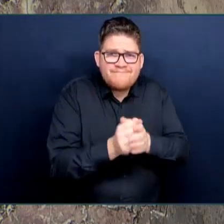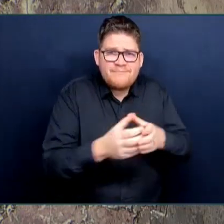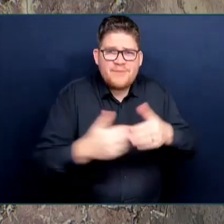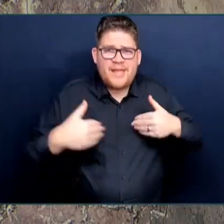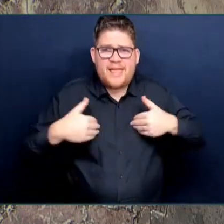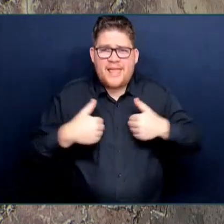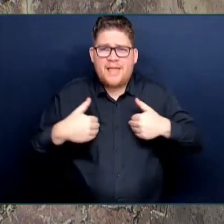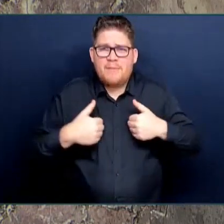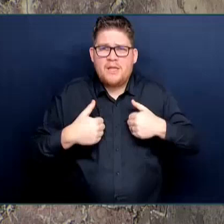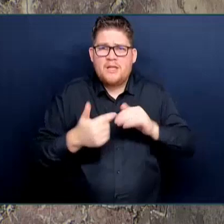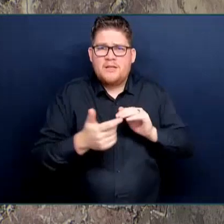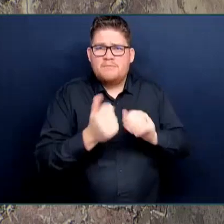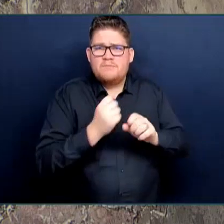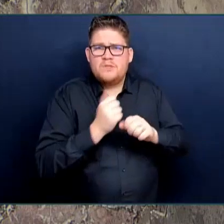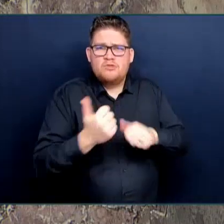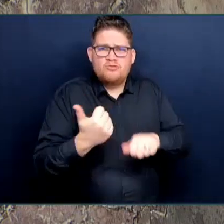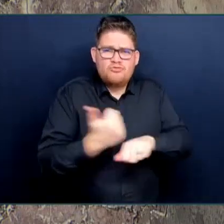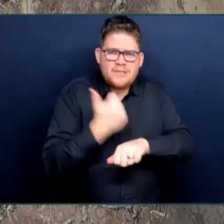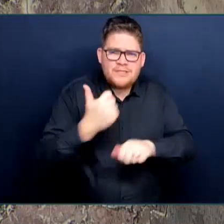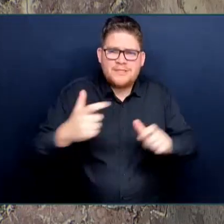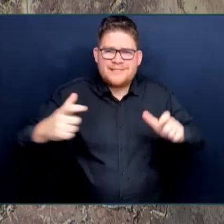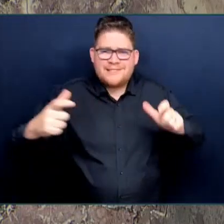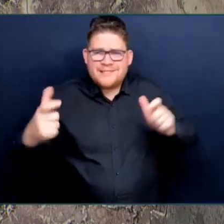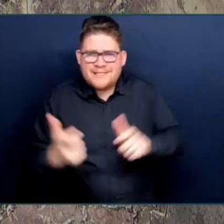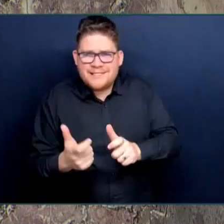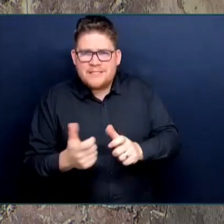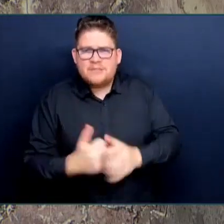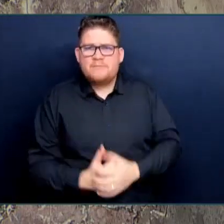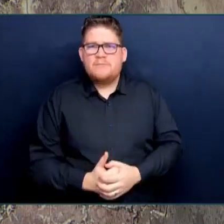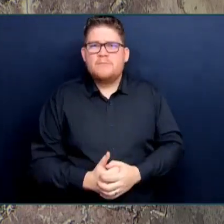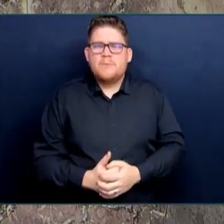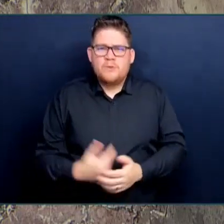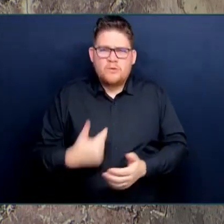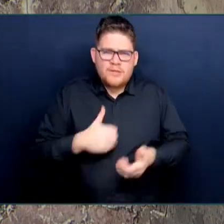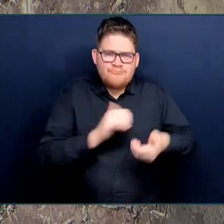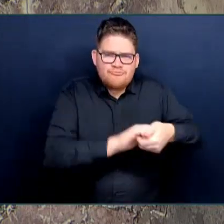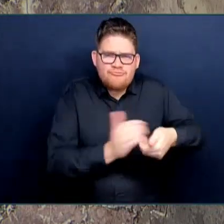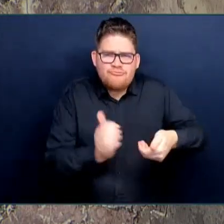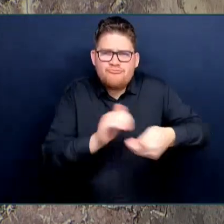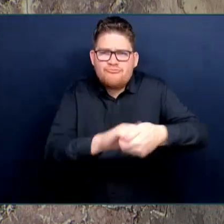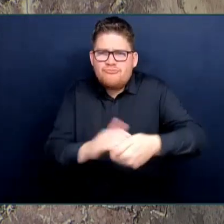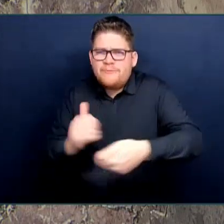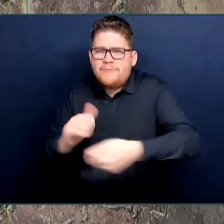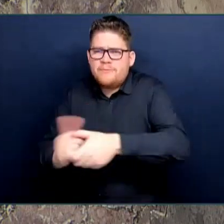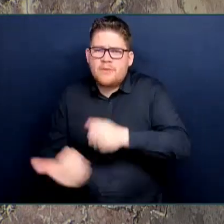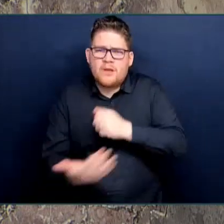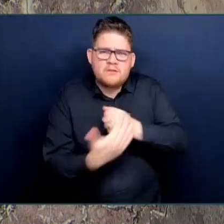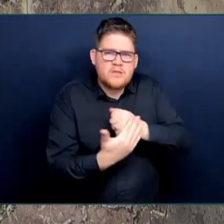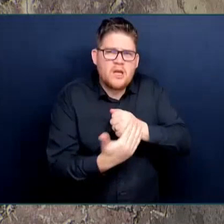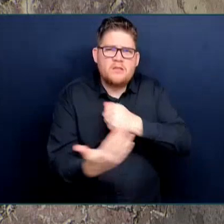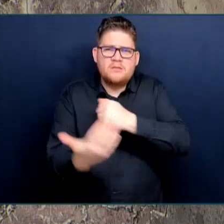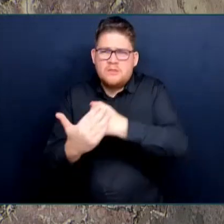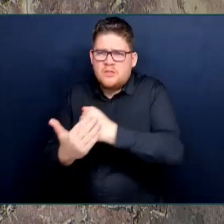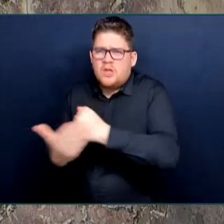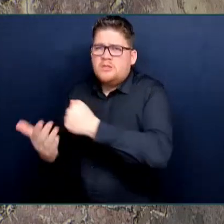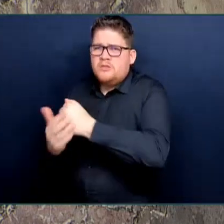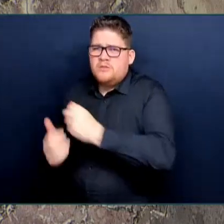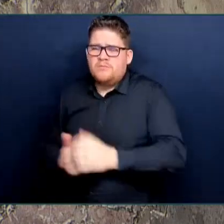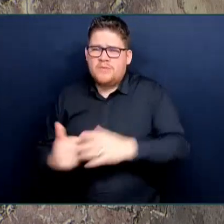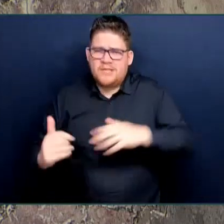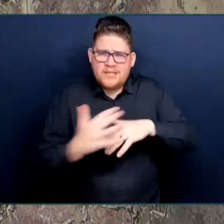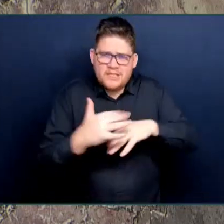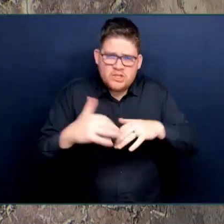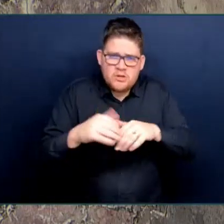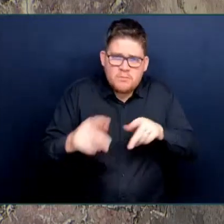Nations, who very quickly made it clear to us that they needed to be involved in the development discussion of the